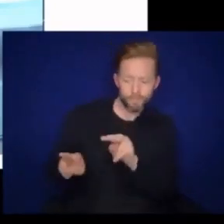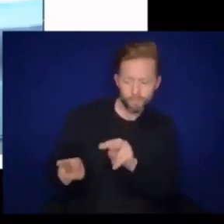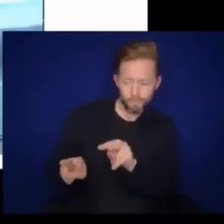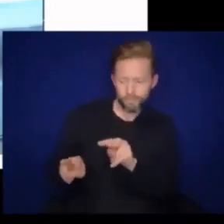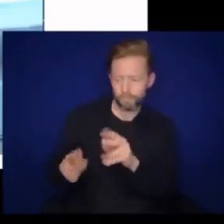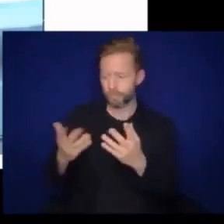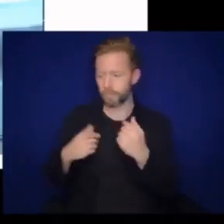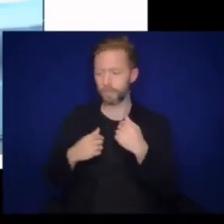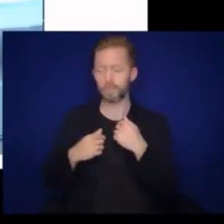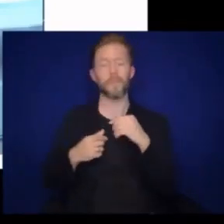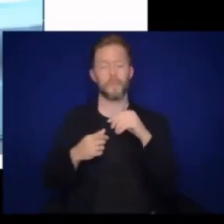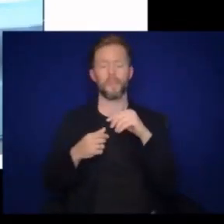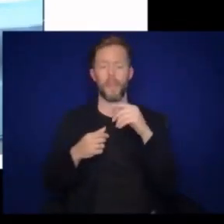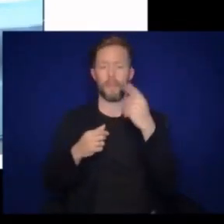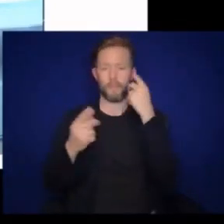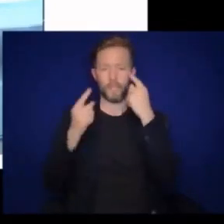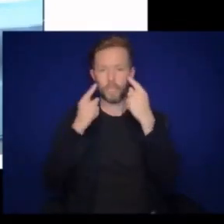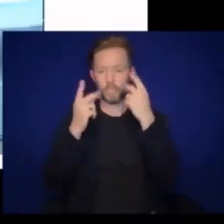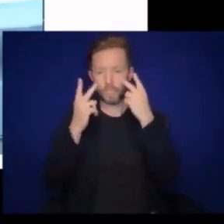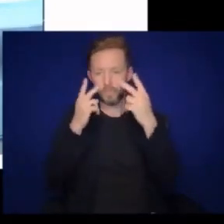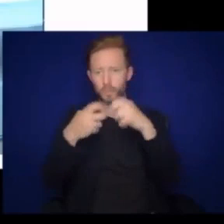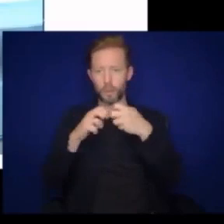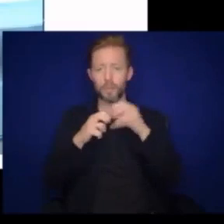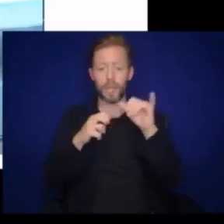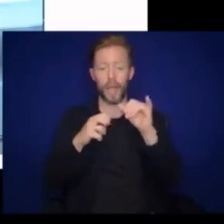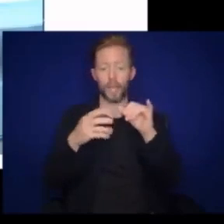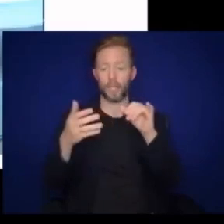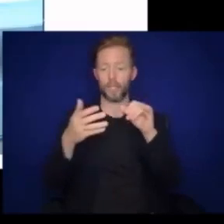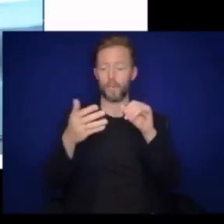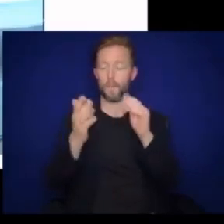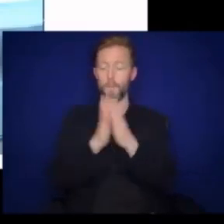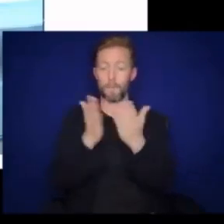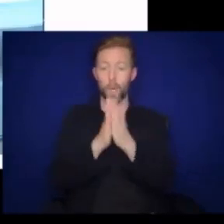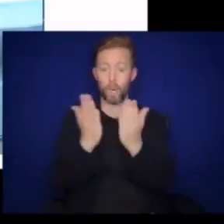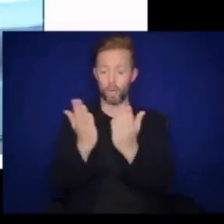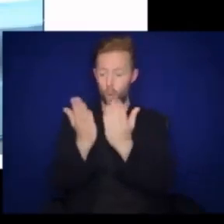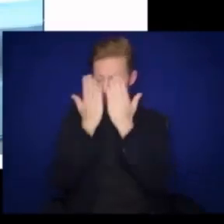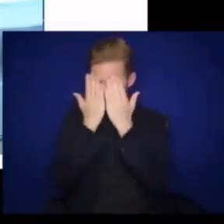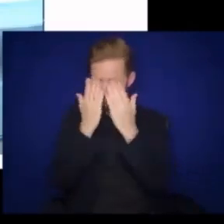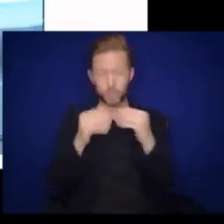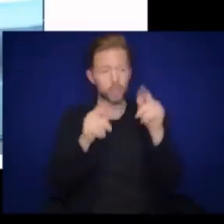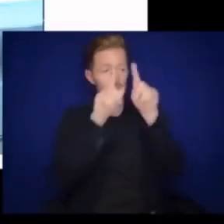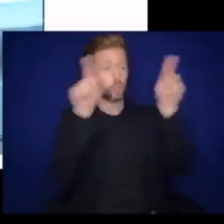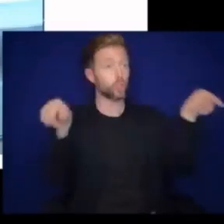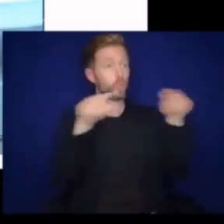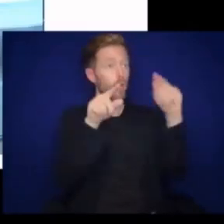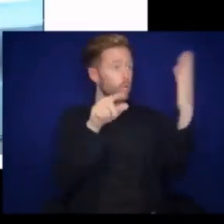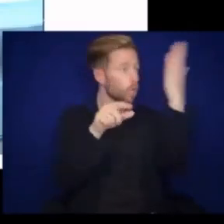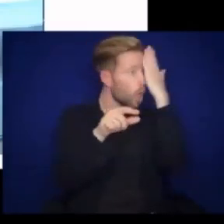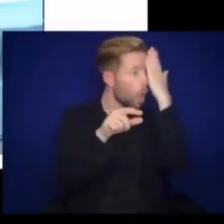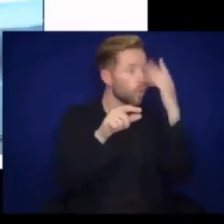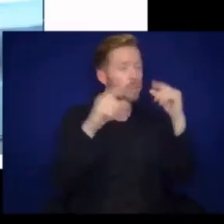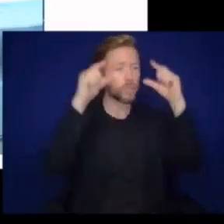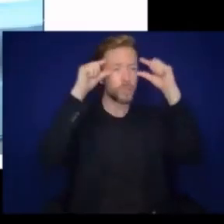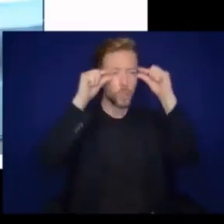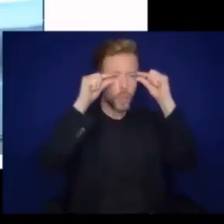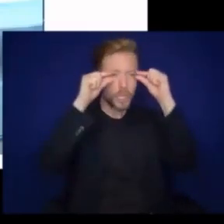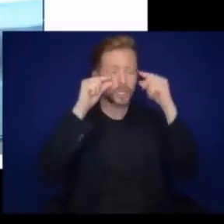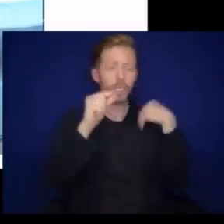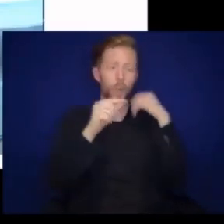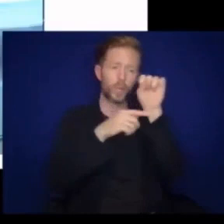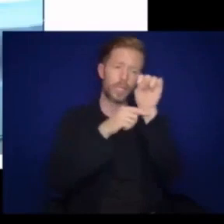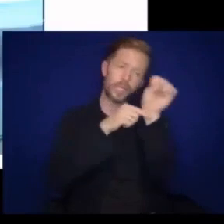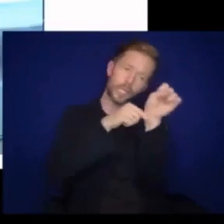delay, such as sitting too close to a TV or screen, holding a book too close to their face, squinting, tilting their head